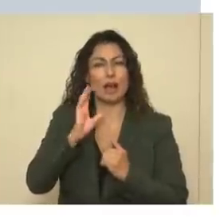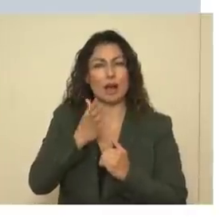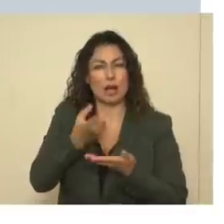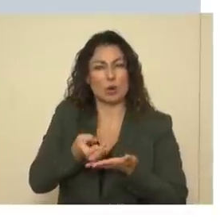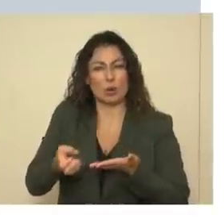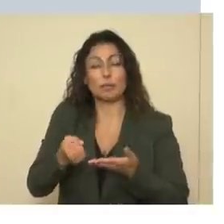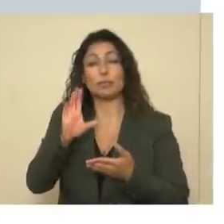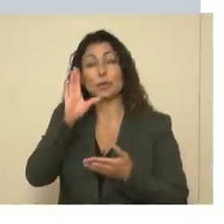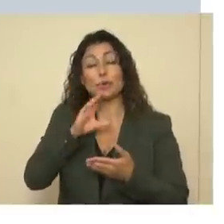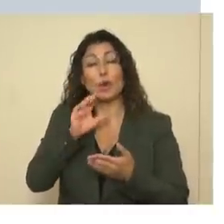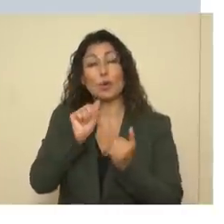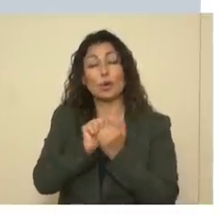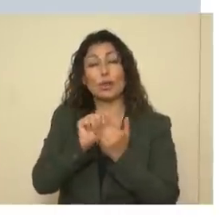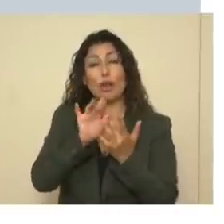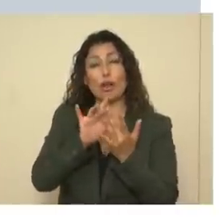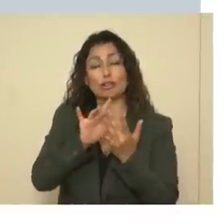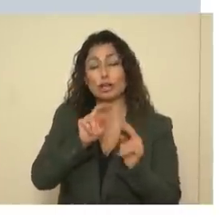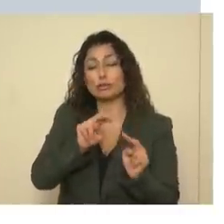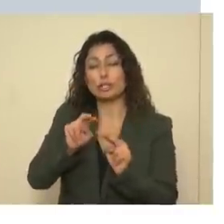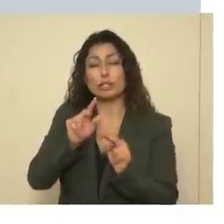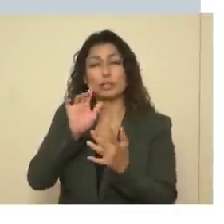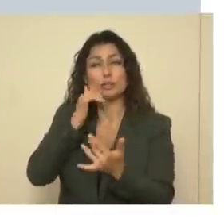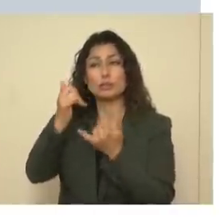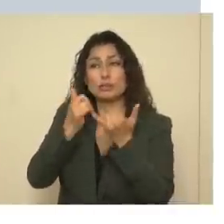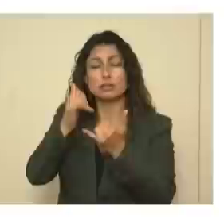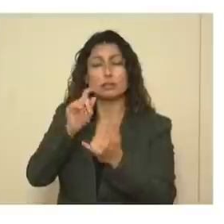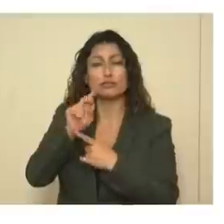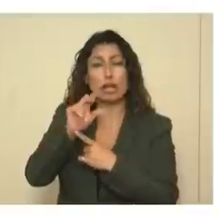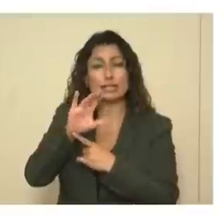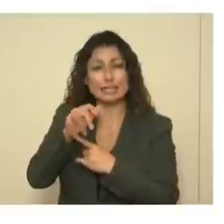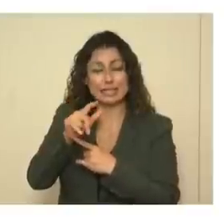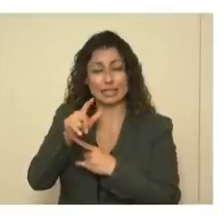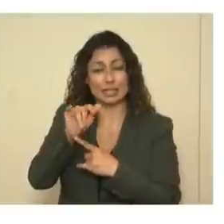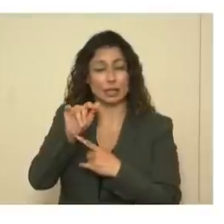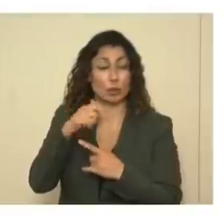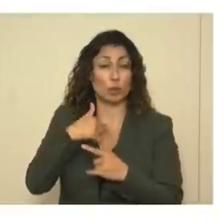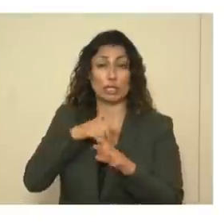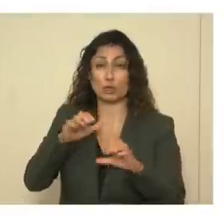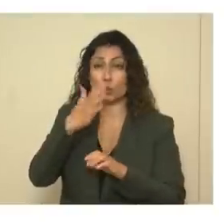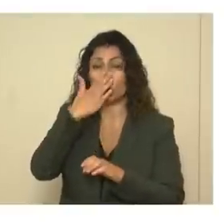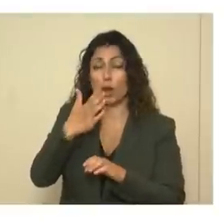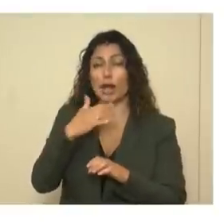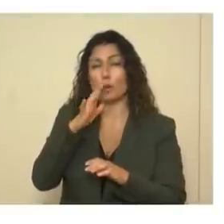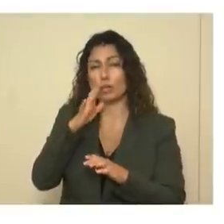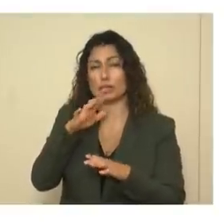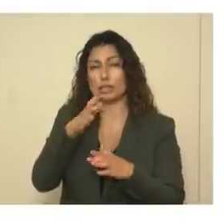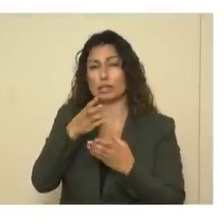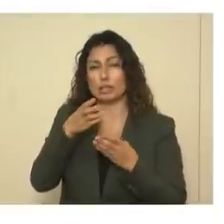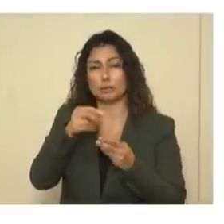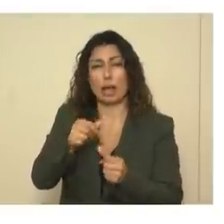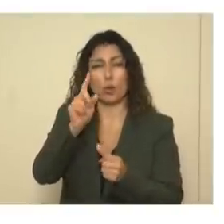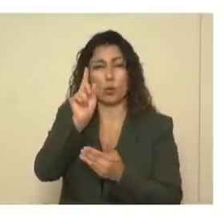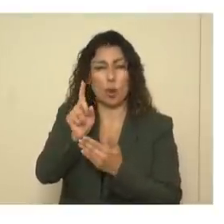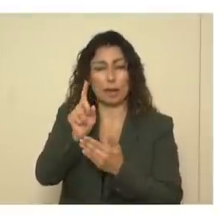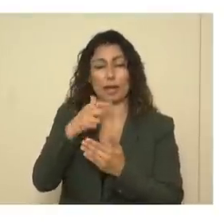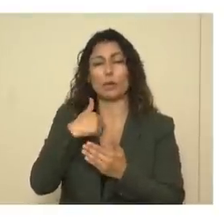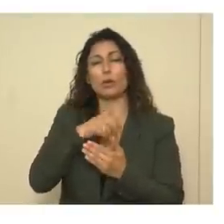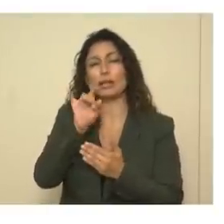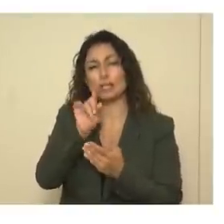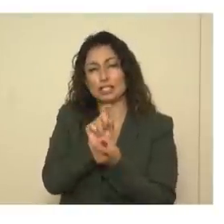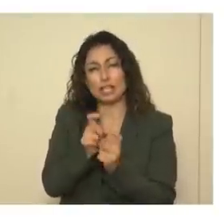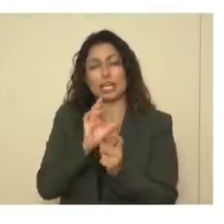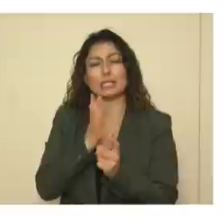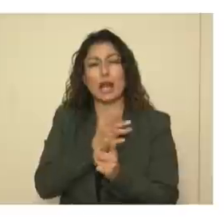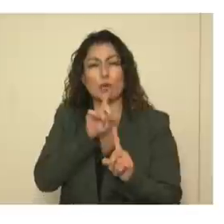we had a big improvement last week. And if we go to the next slide, I want to spend a minute on this slide. We changed our reporting method